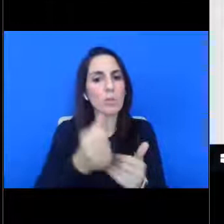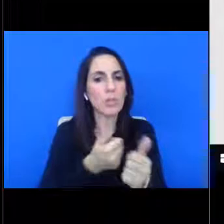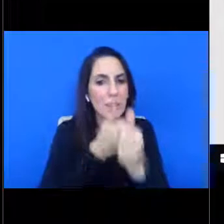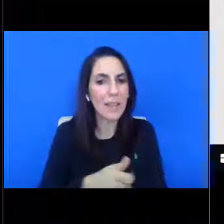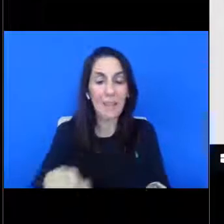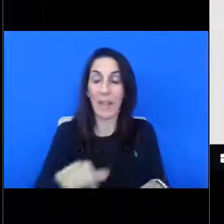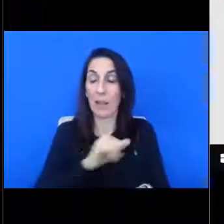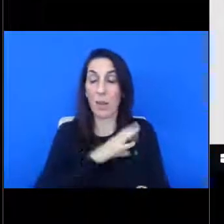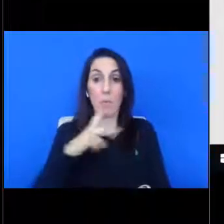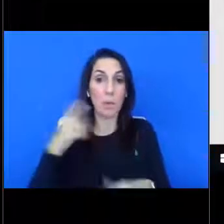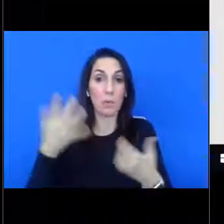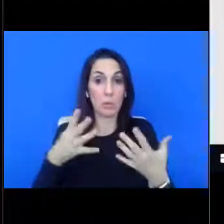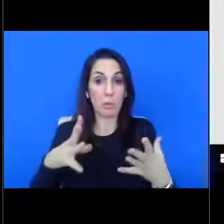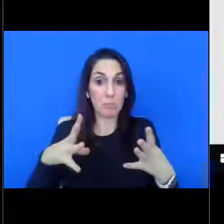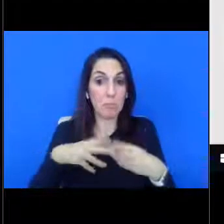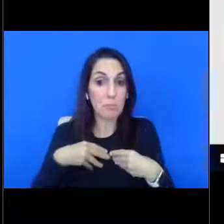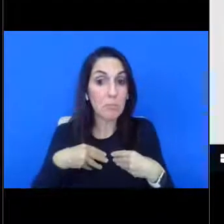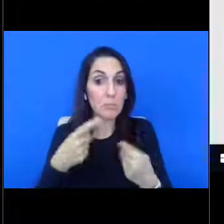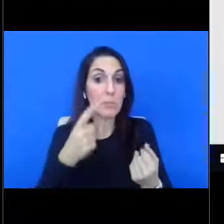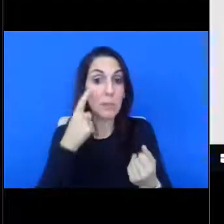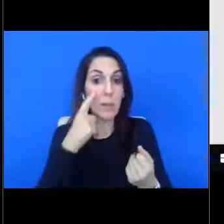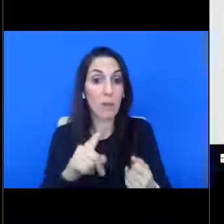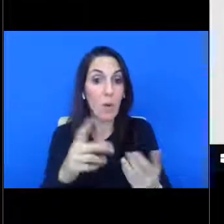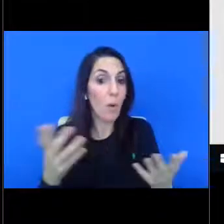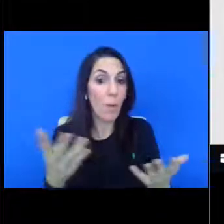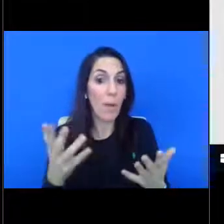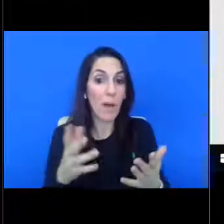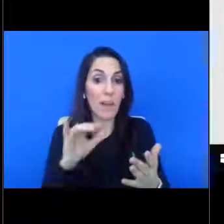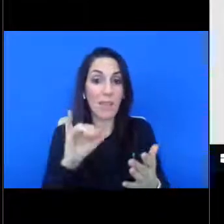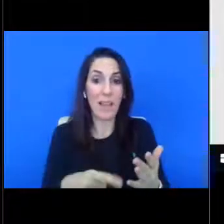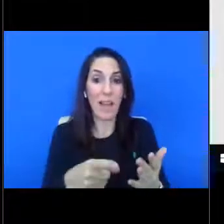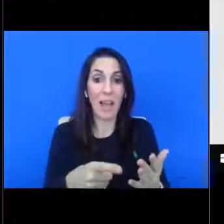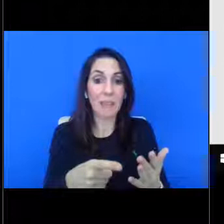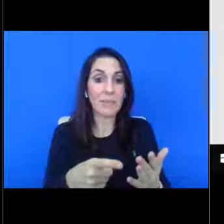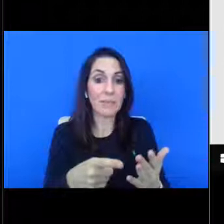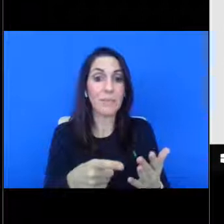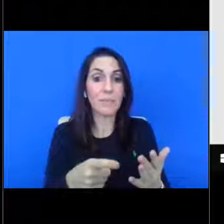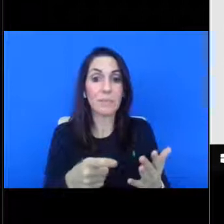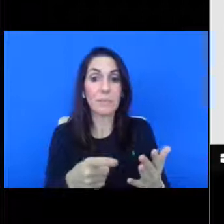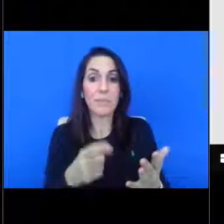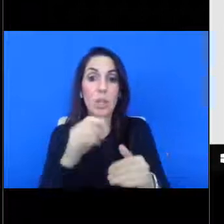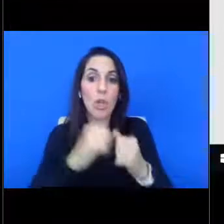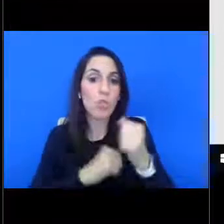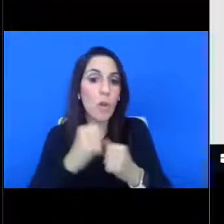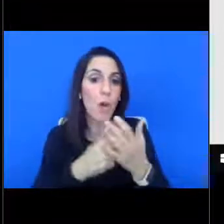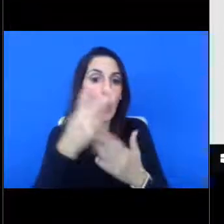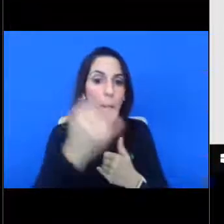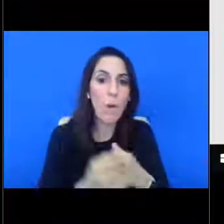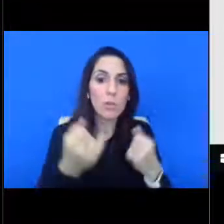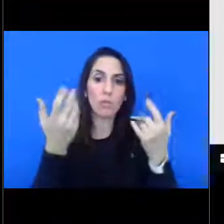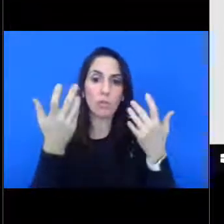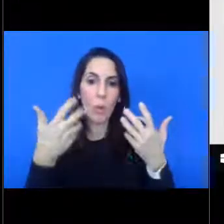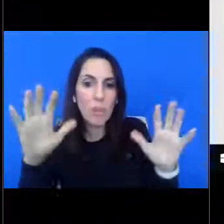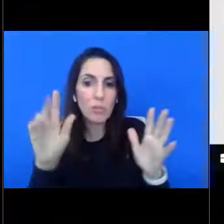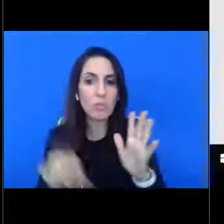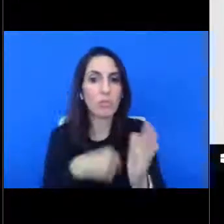board has accepted construction and project completion guarantees in lieu of that type of joint and several liability. So we've added a